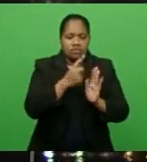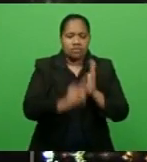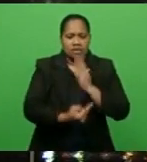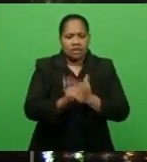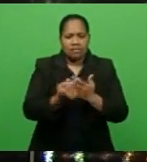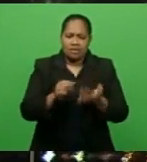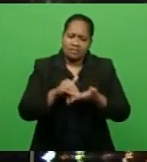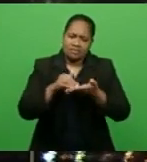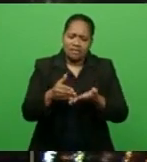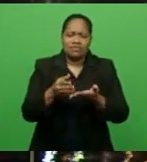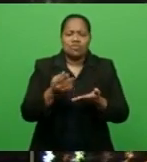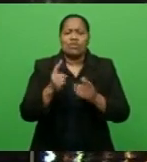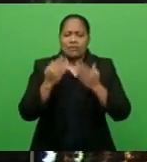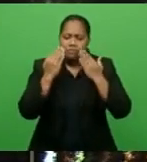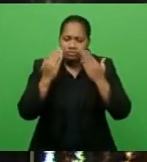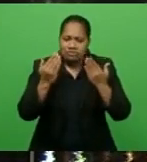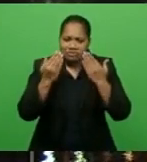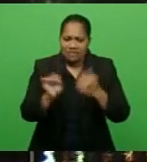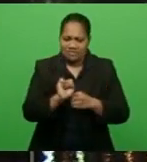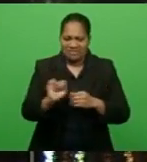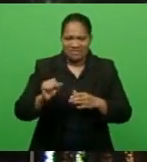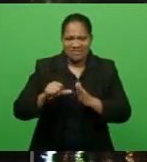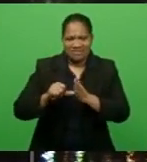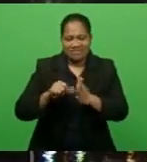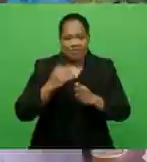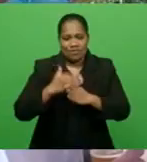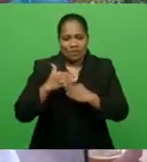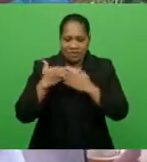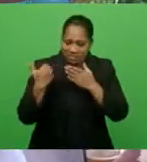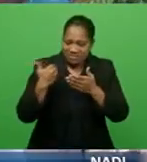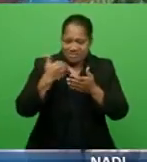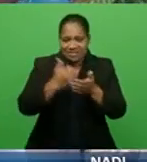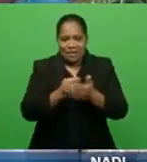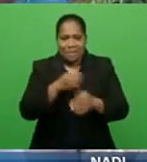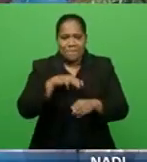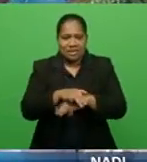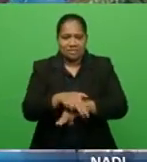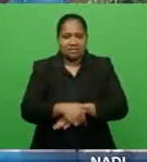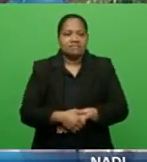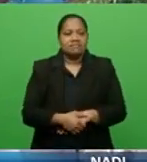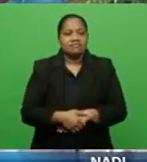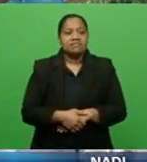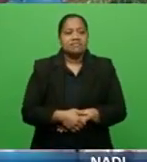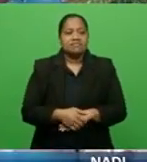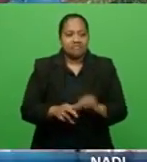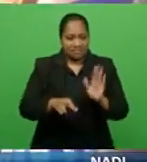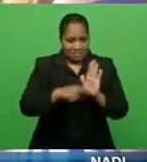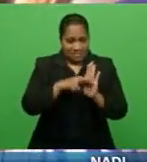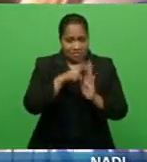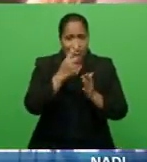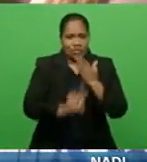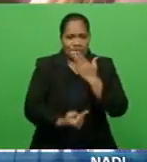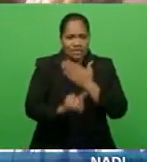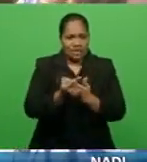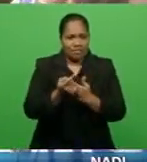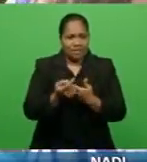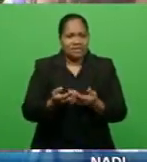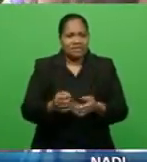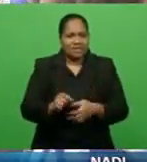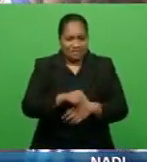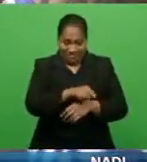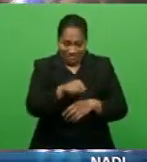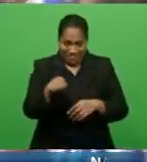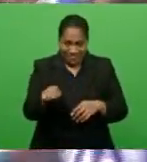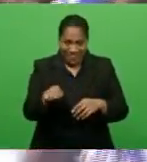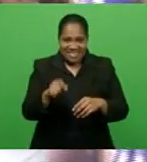past few months. Philippe Naikaso with the story. The resort deemed it fit to treat these medical staff for their sacrifice